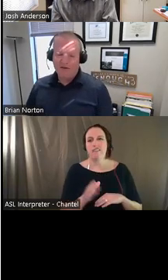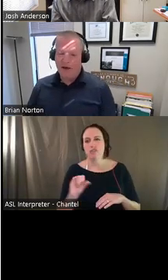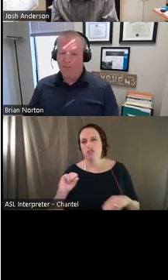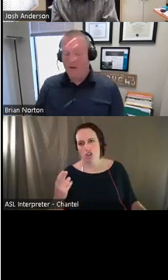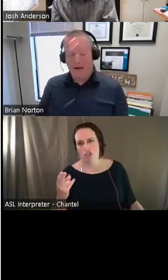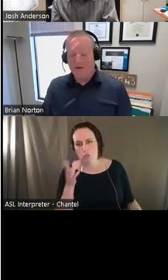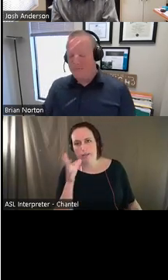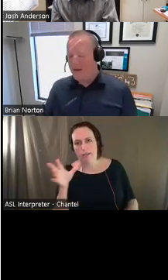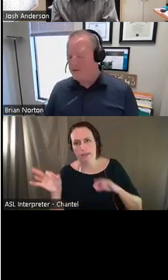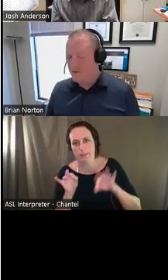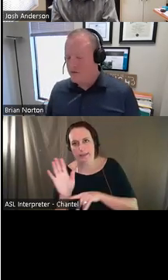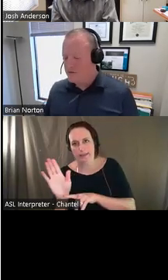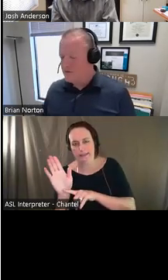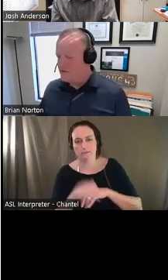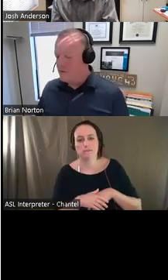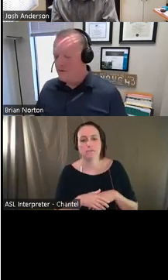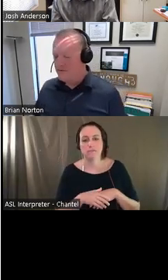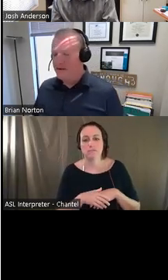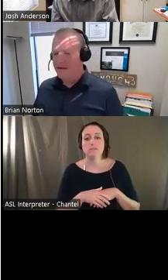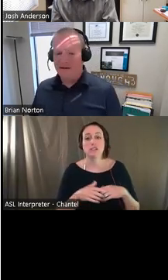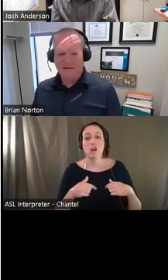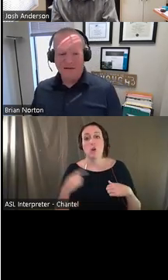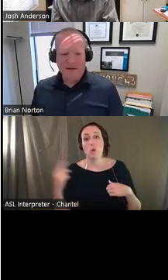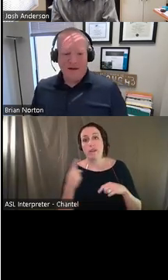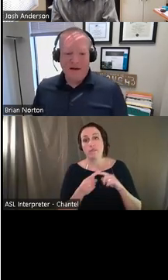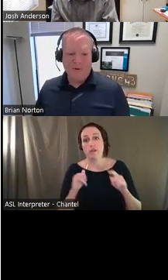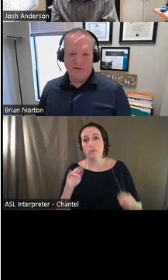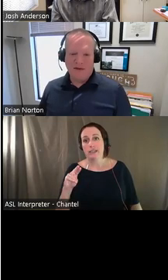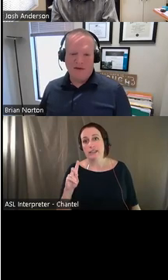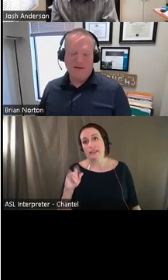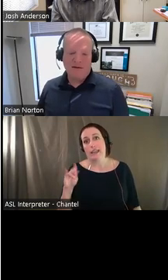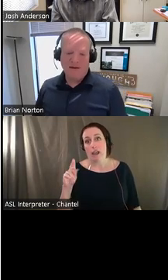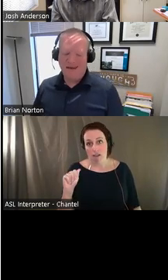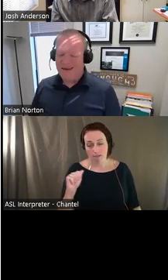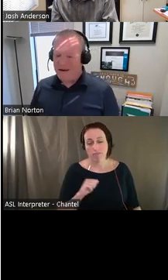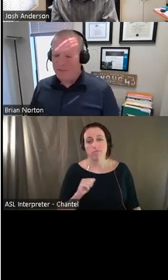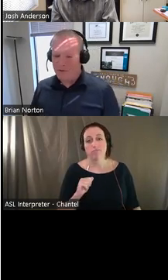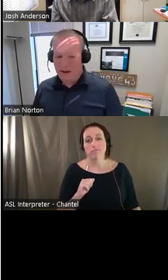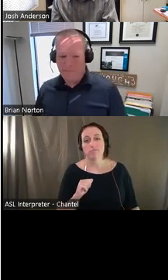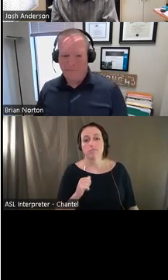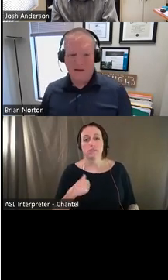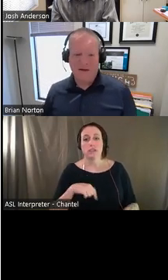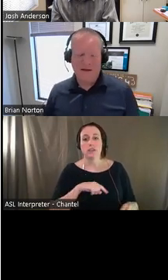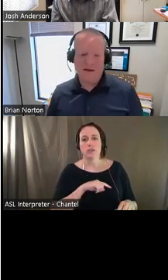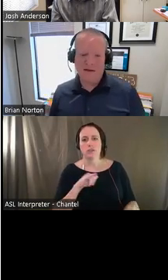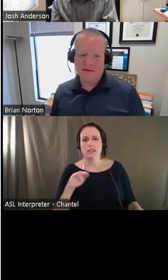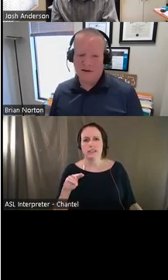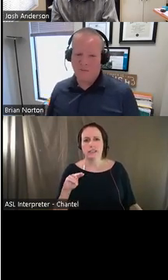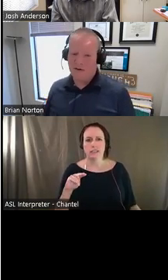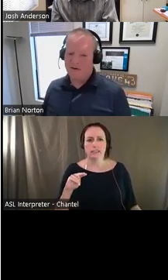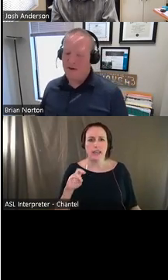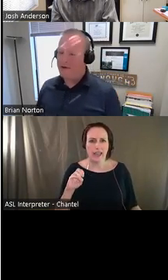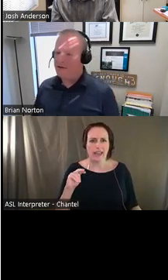And so I'm, as she, as Laura mentioned earlier, we're from Indiana. We're the INDATA program. And